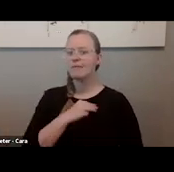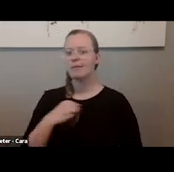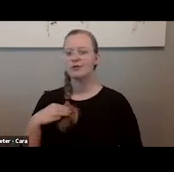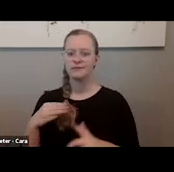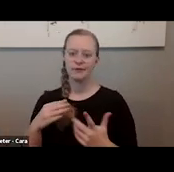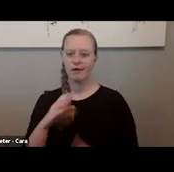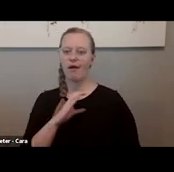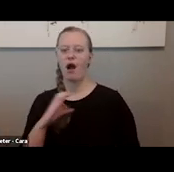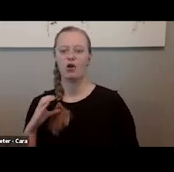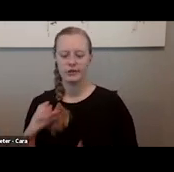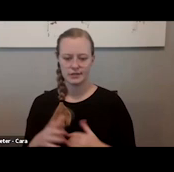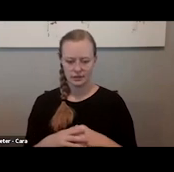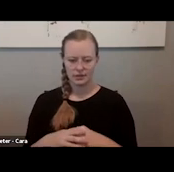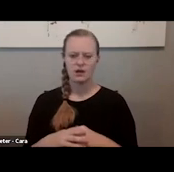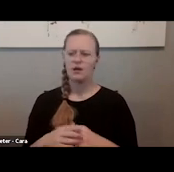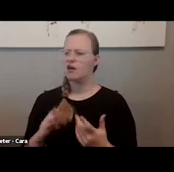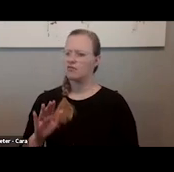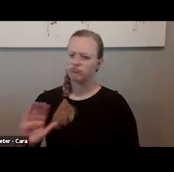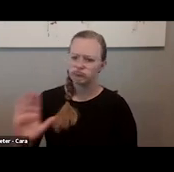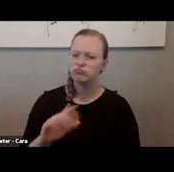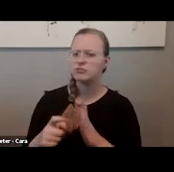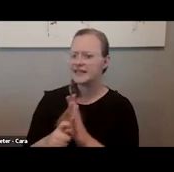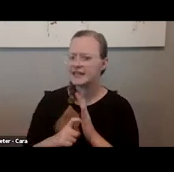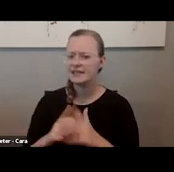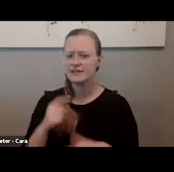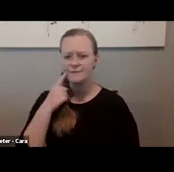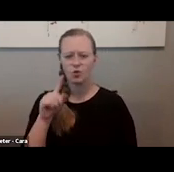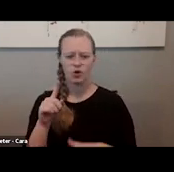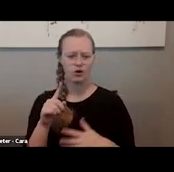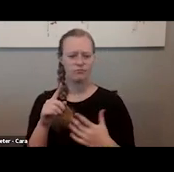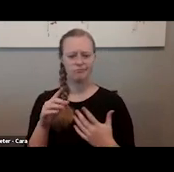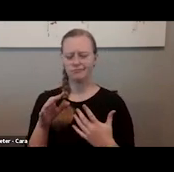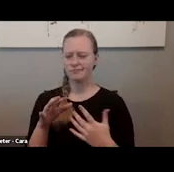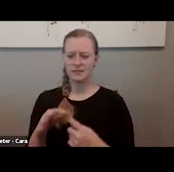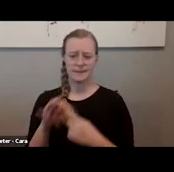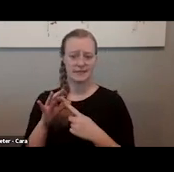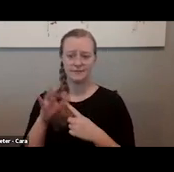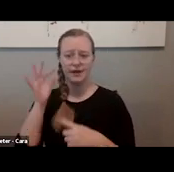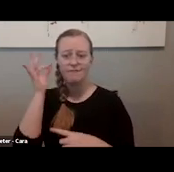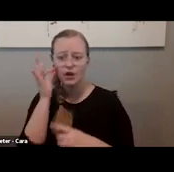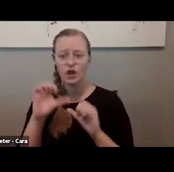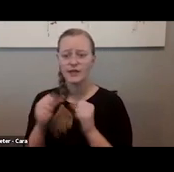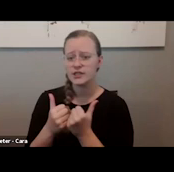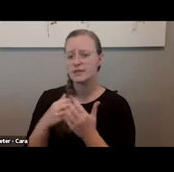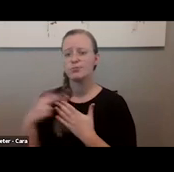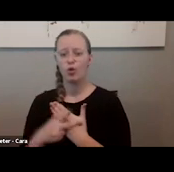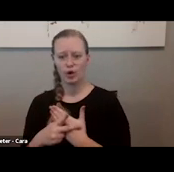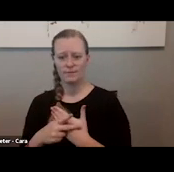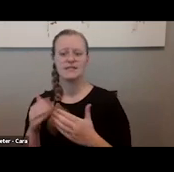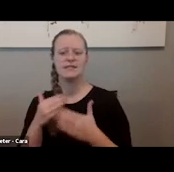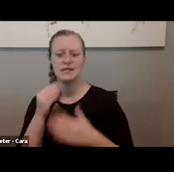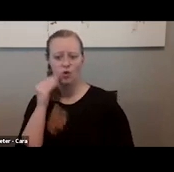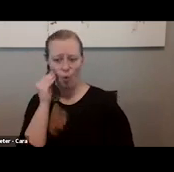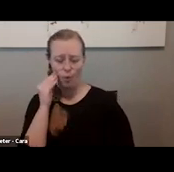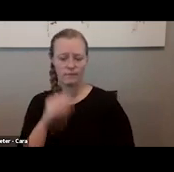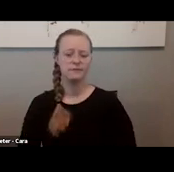what their needs are for particular federal agencies or programs back home. So in order to